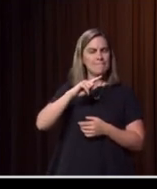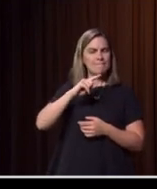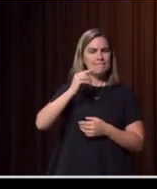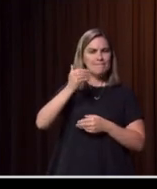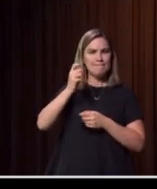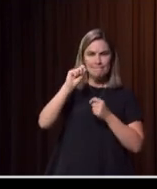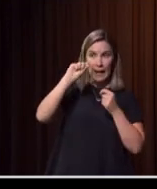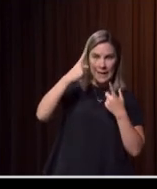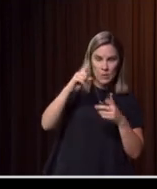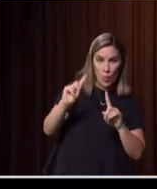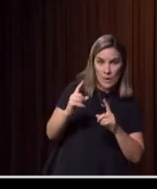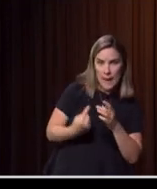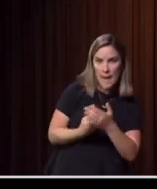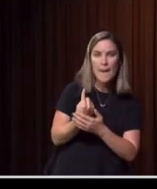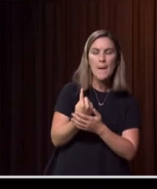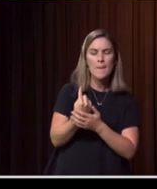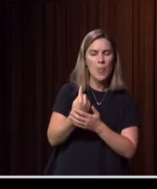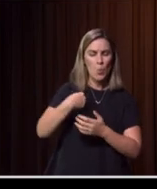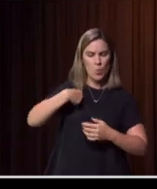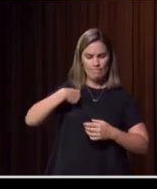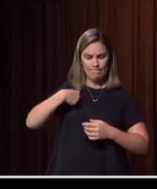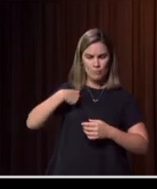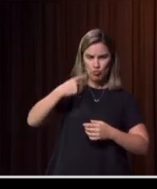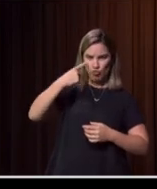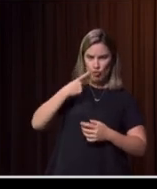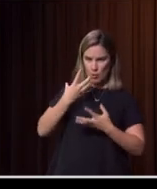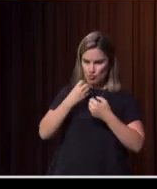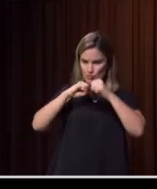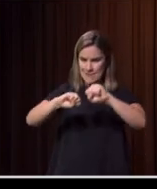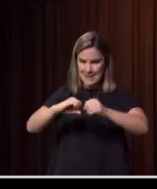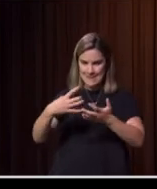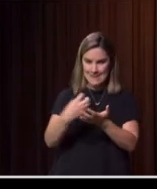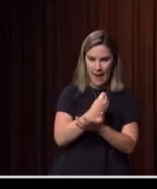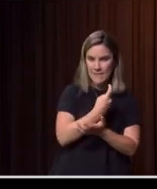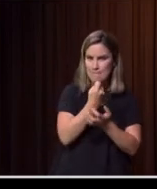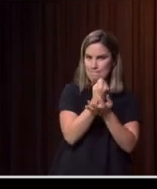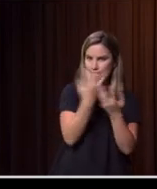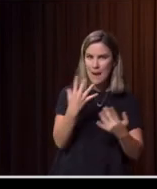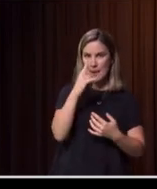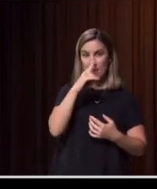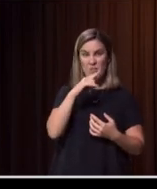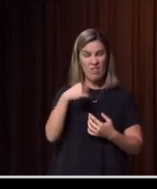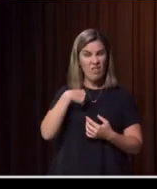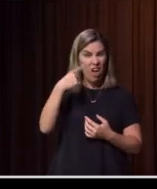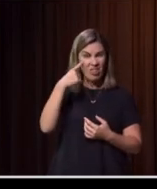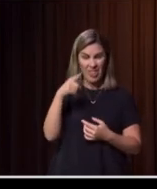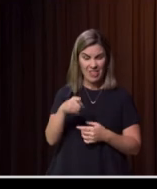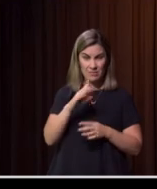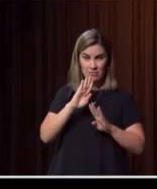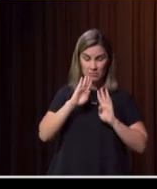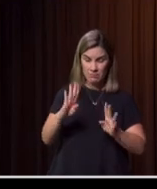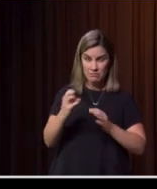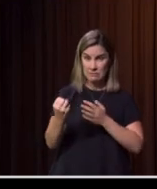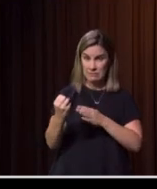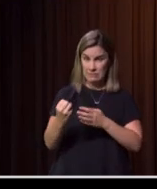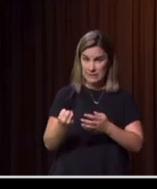to make sure we were saving and protecting as many people as possible, was really uplifting. I think for me, that inspires me, that keeps me going to